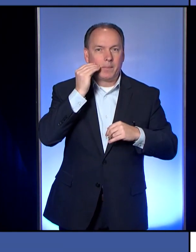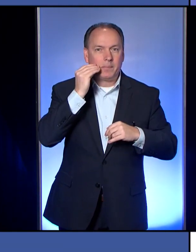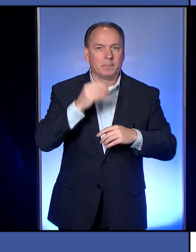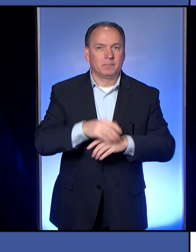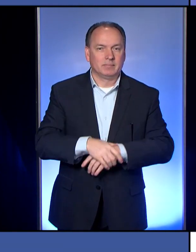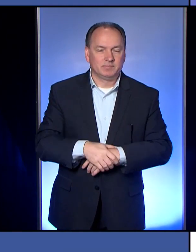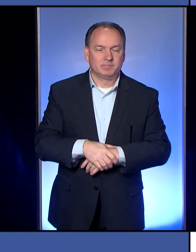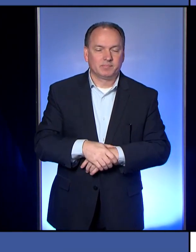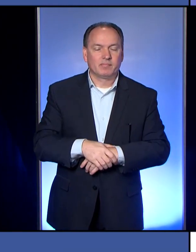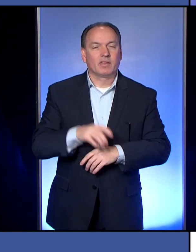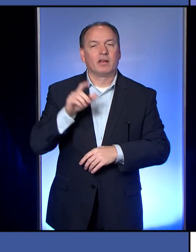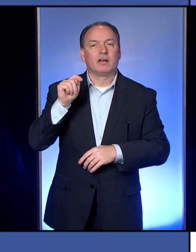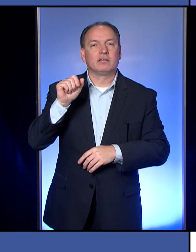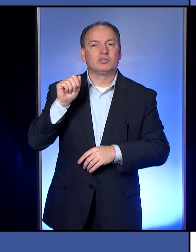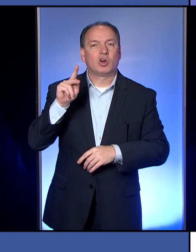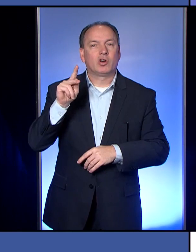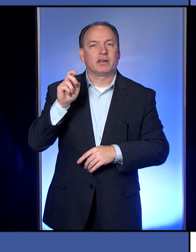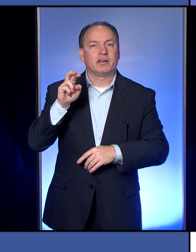Talk Erie.